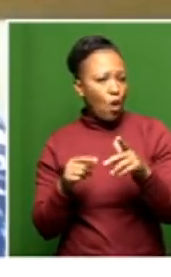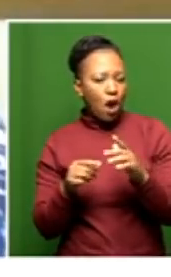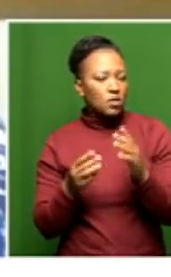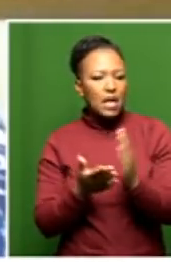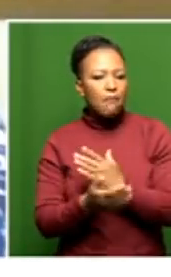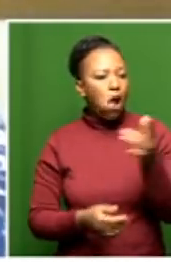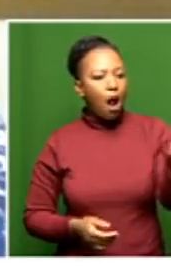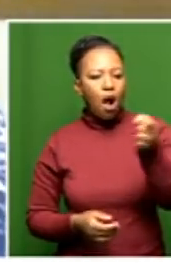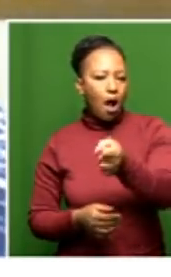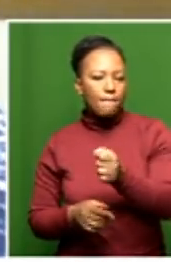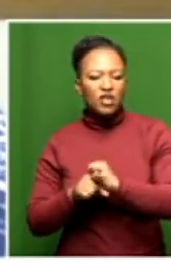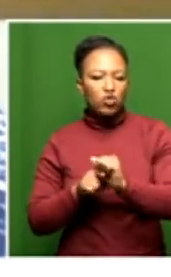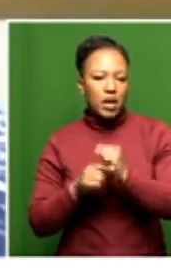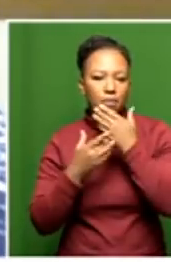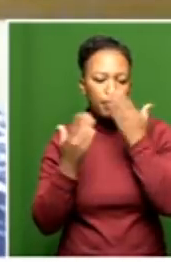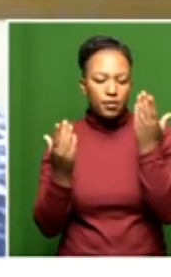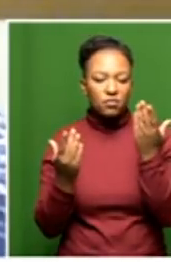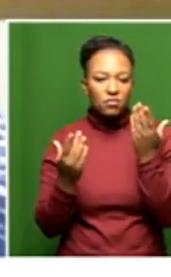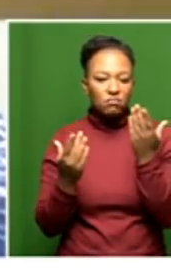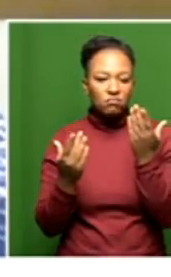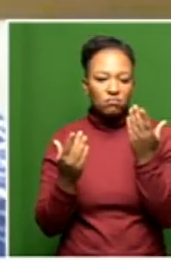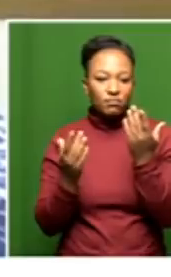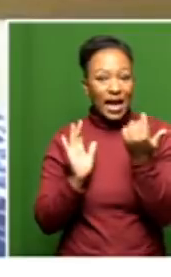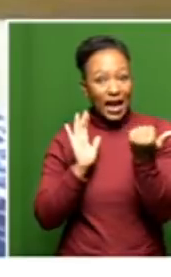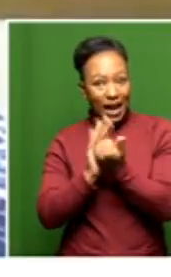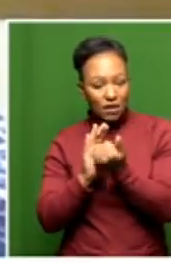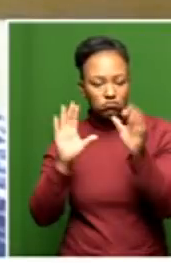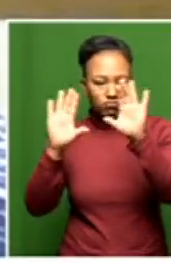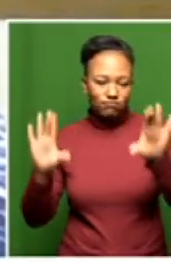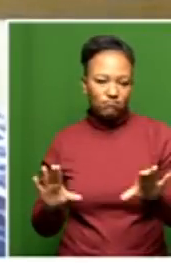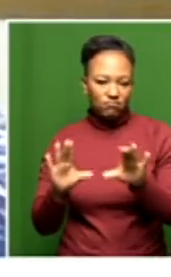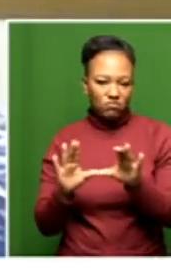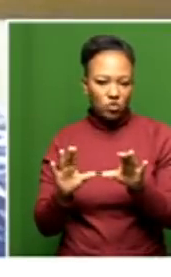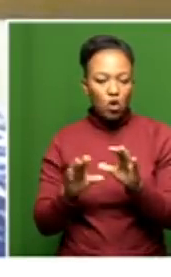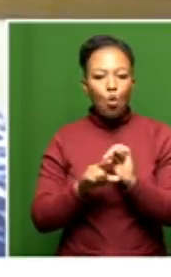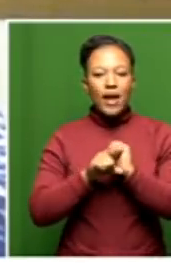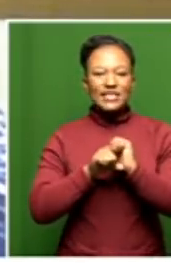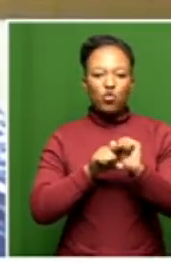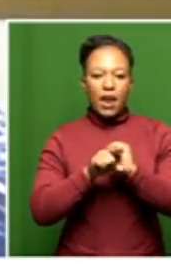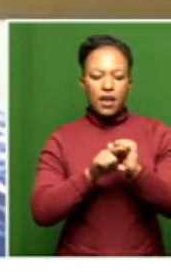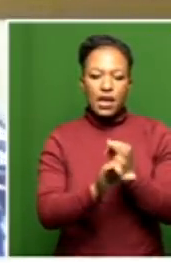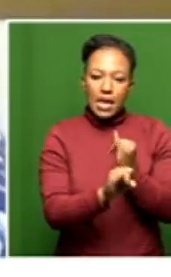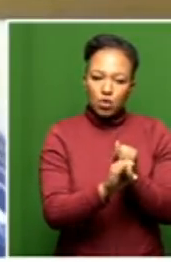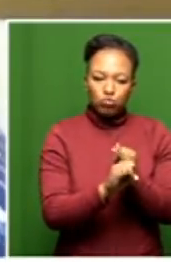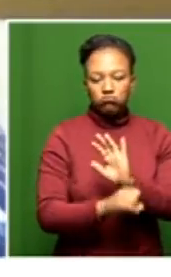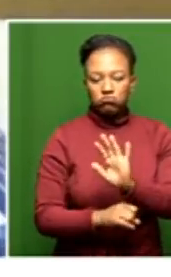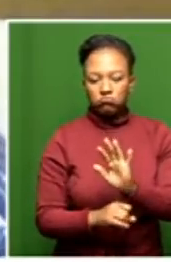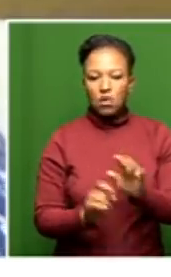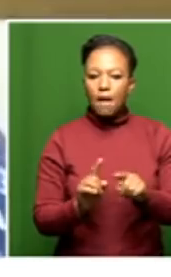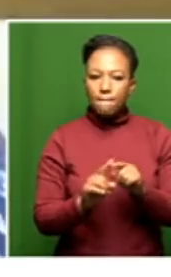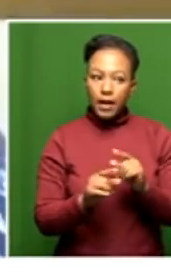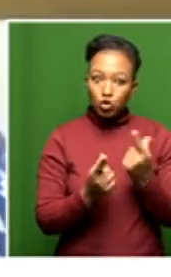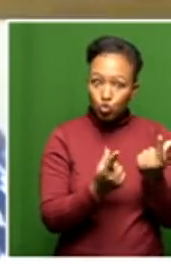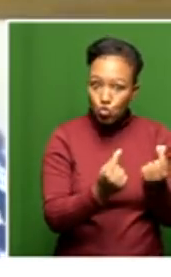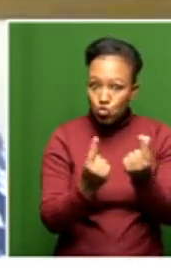any real knowledge. So accredited, obviously we are not a training facility, but we can give them the